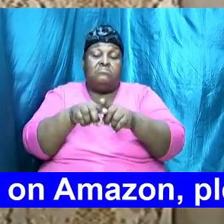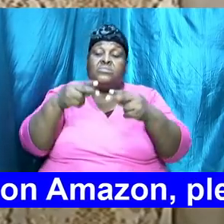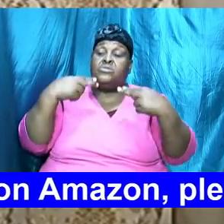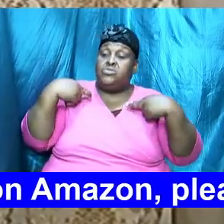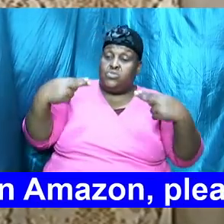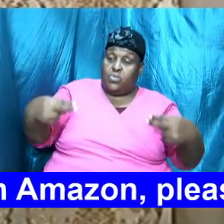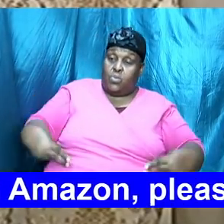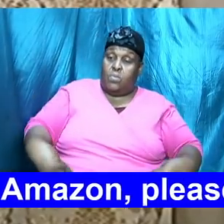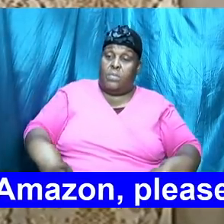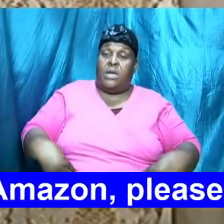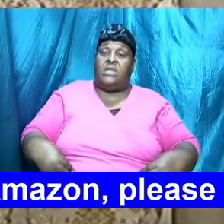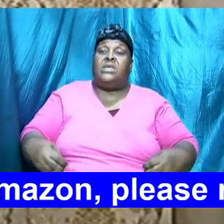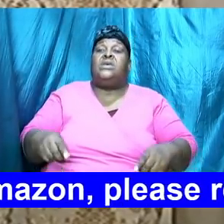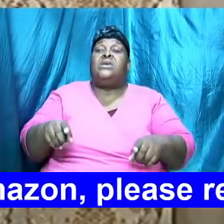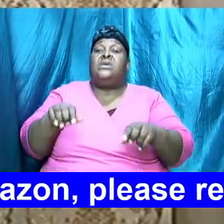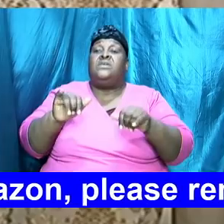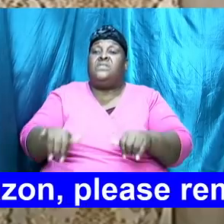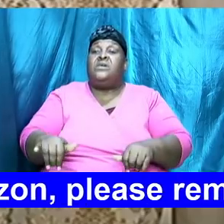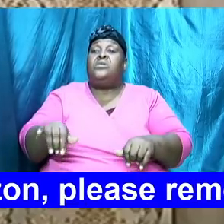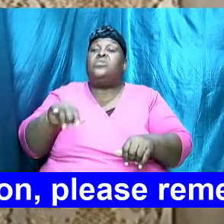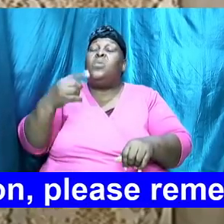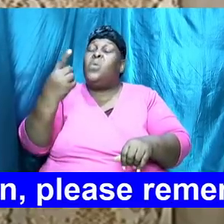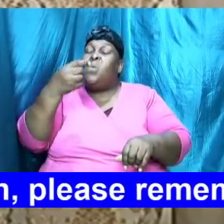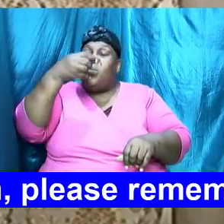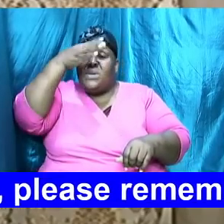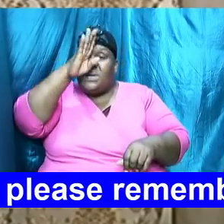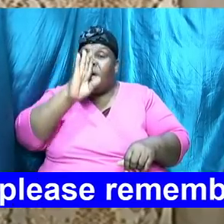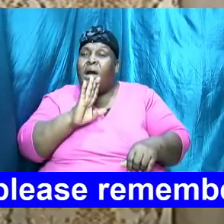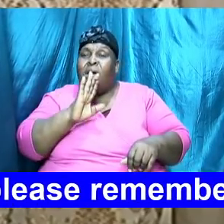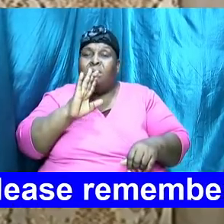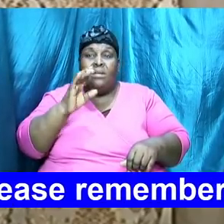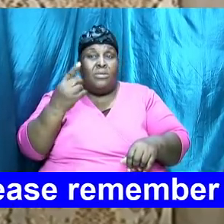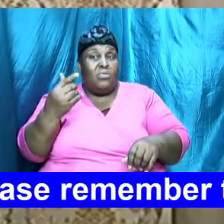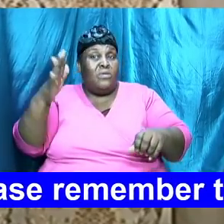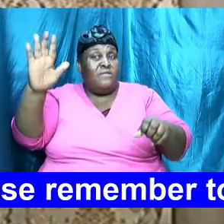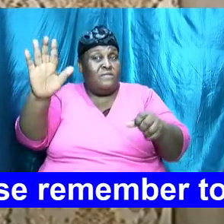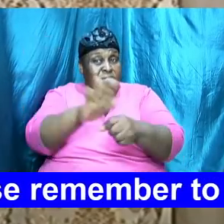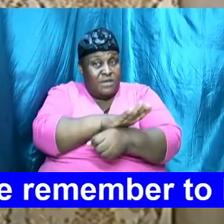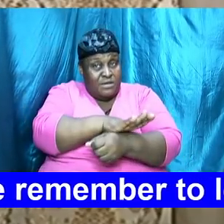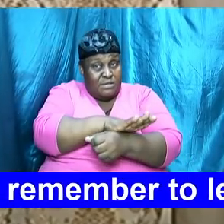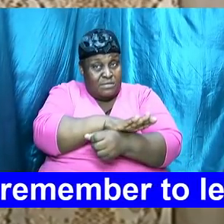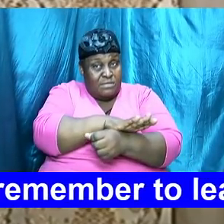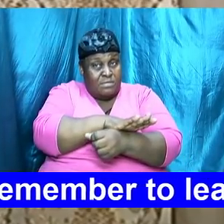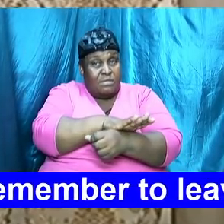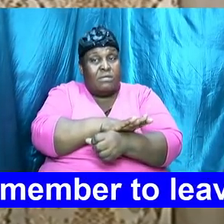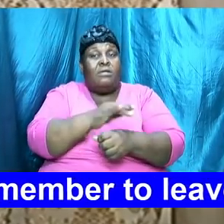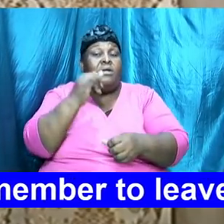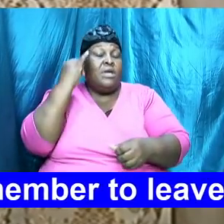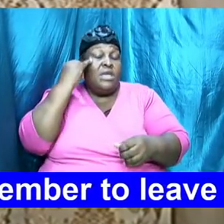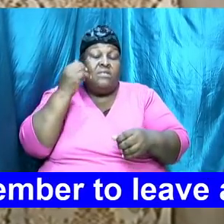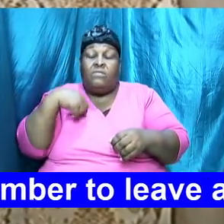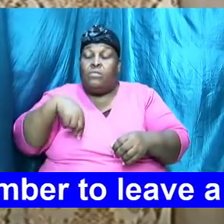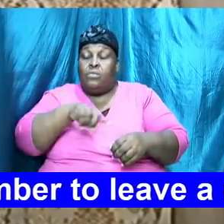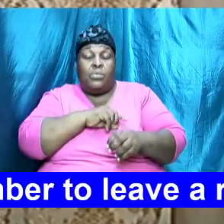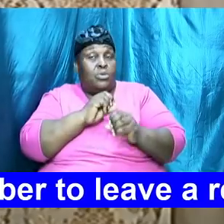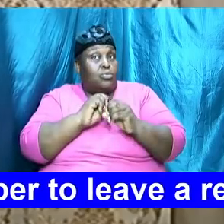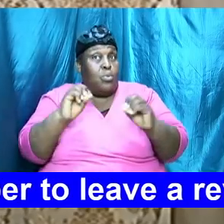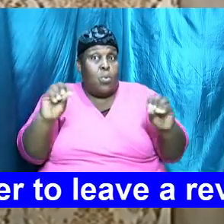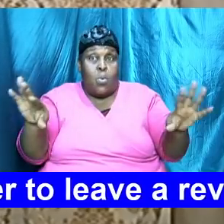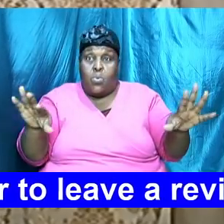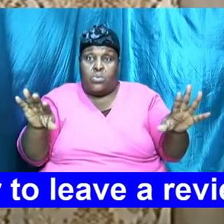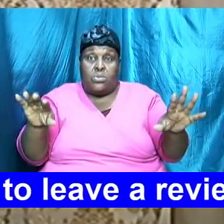that only God alone can fill if we don't as